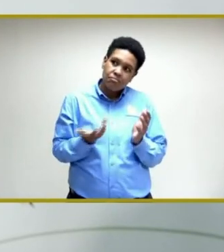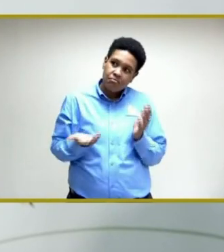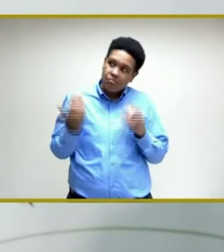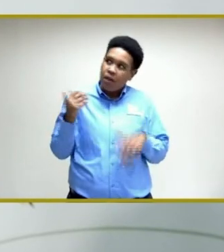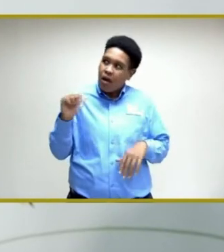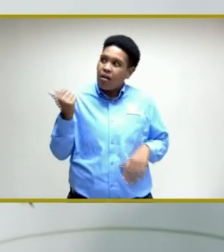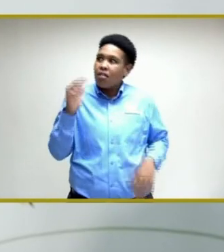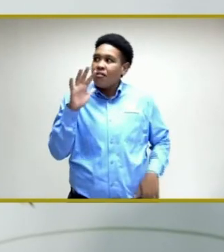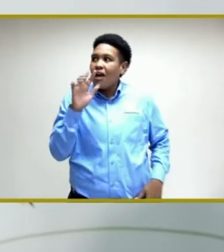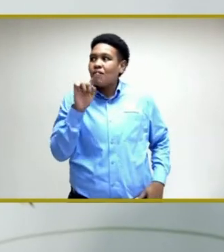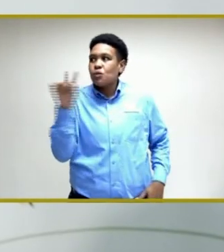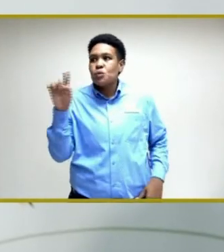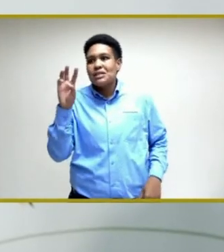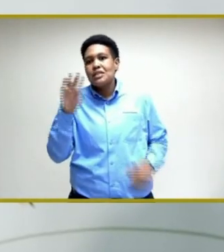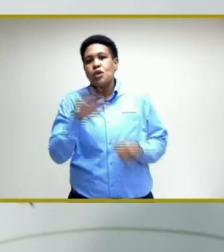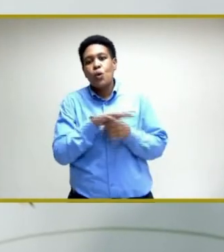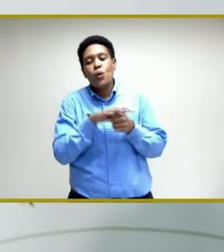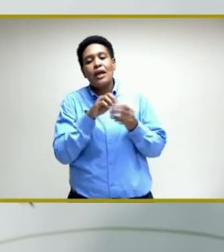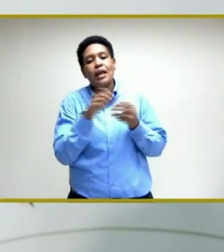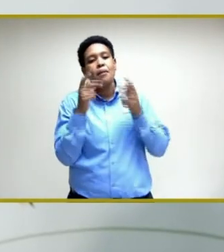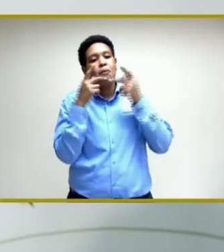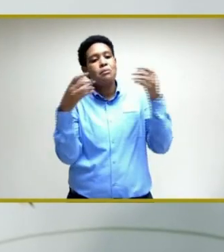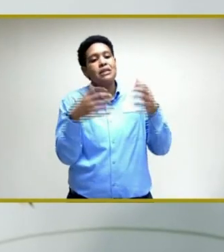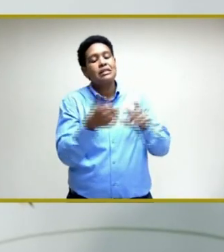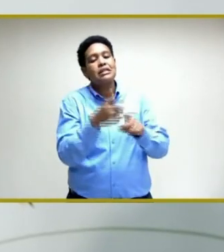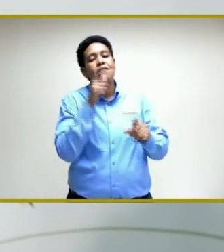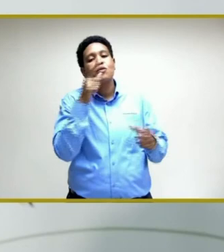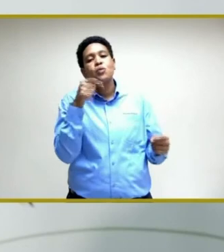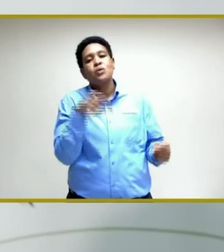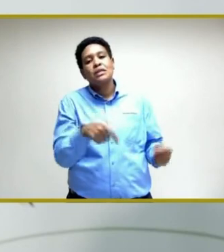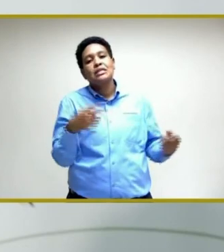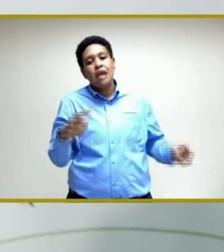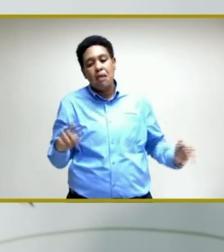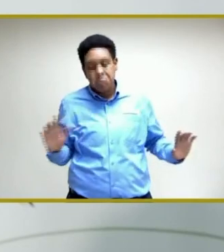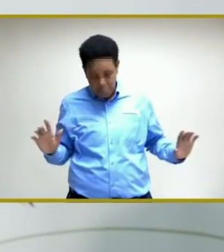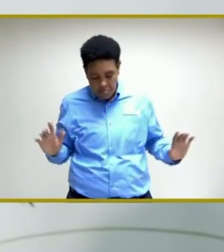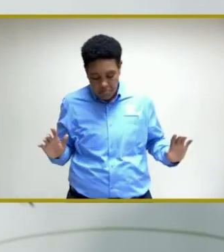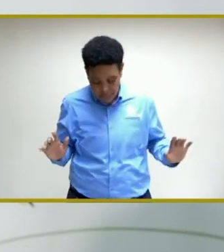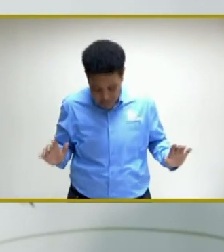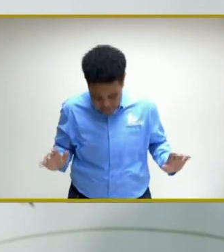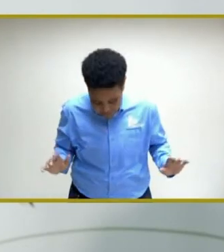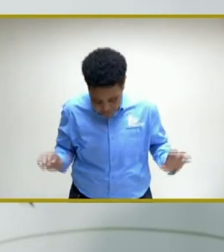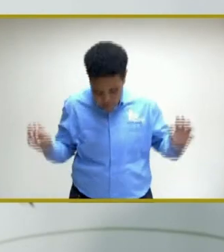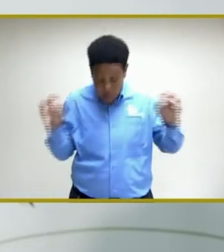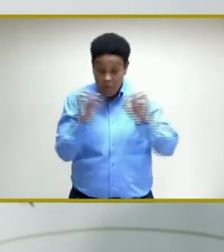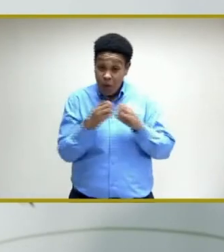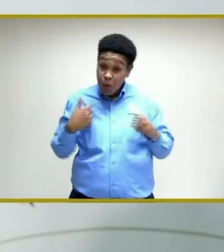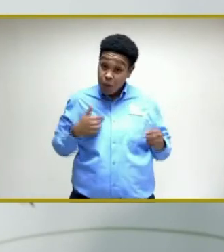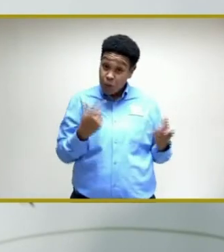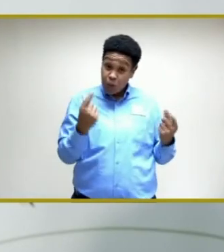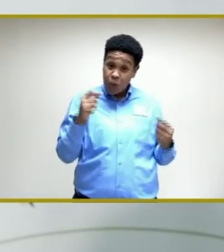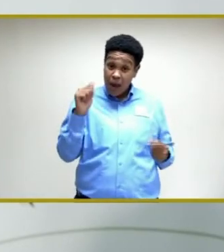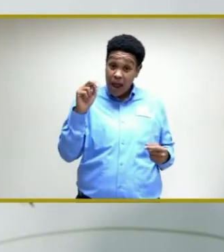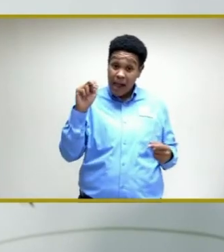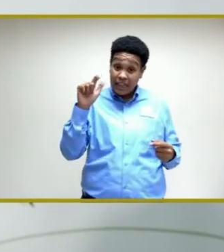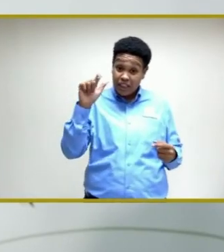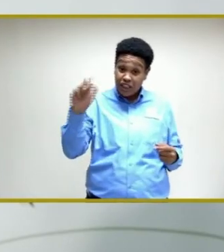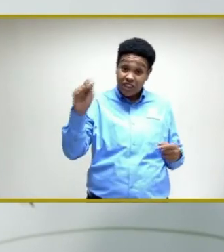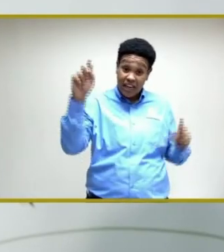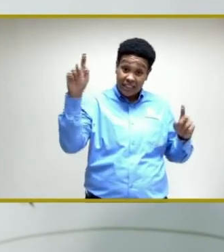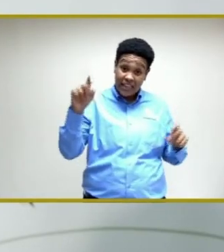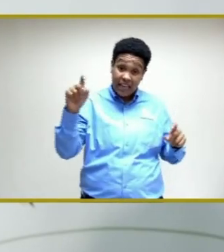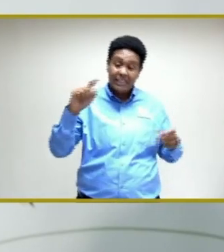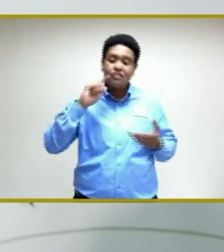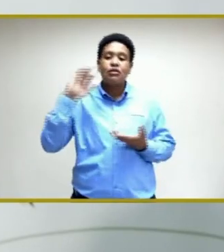five to six sites within the public sector that is doing this. But the more we do the antigen test is